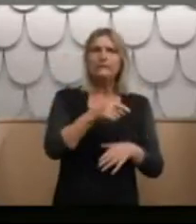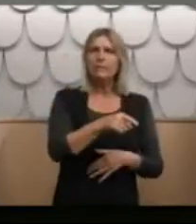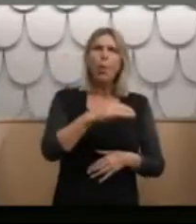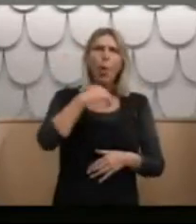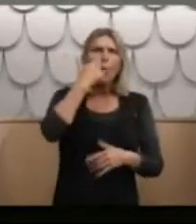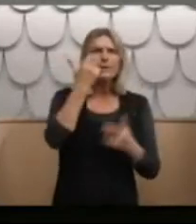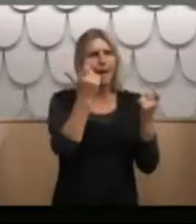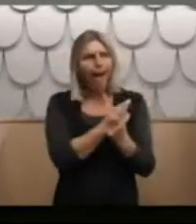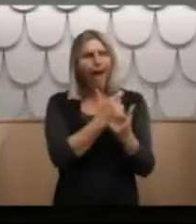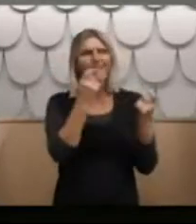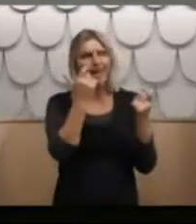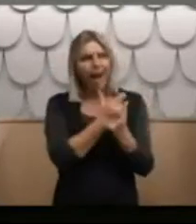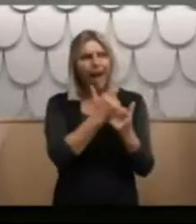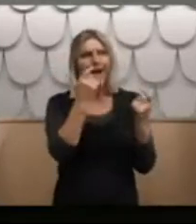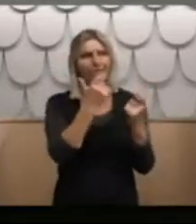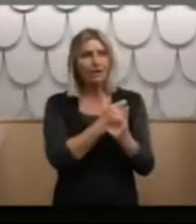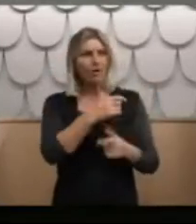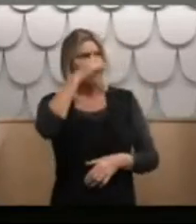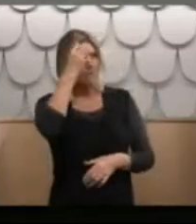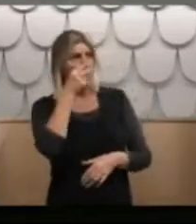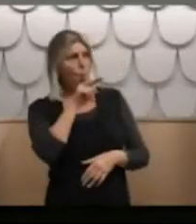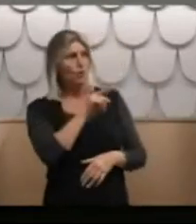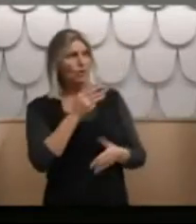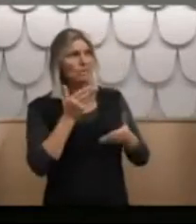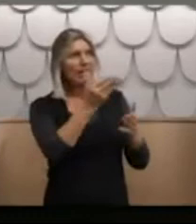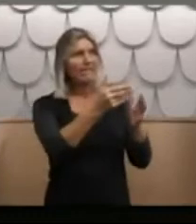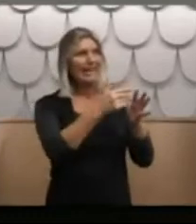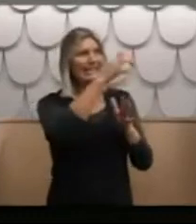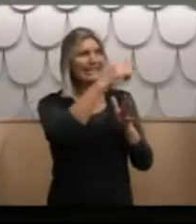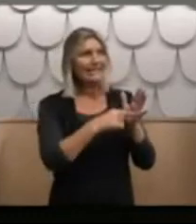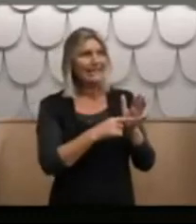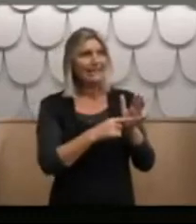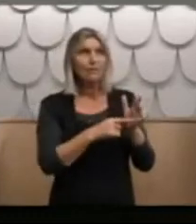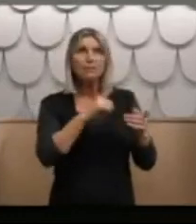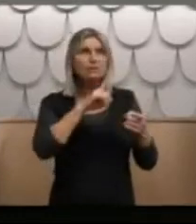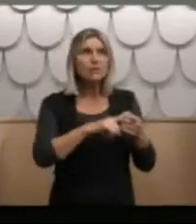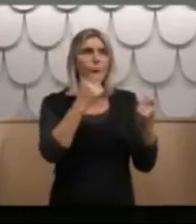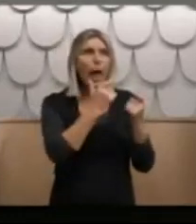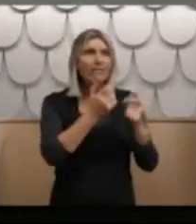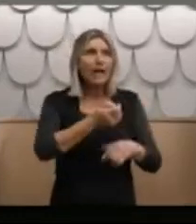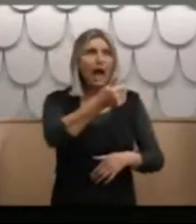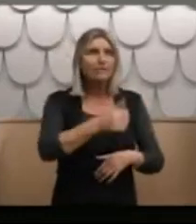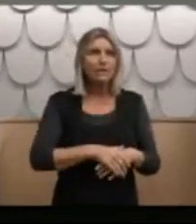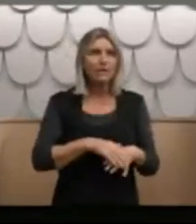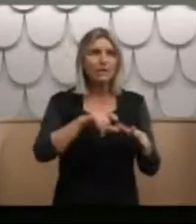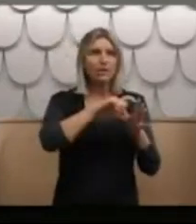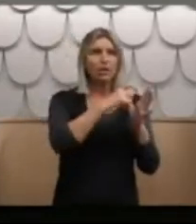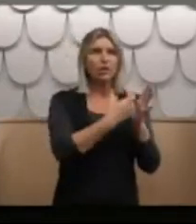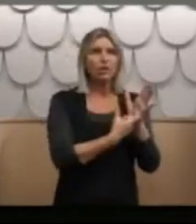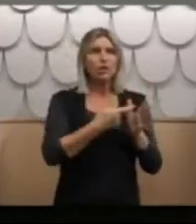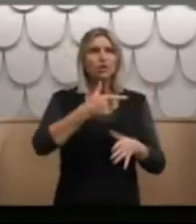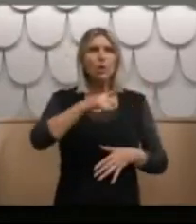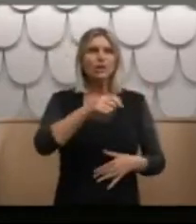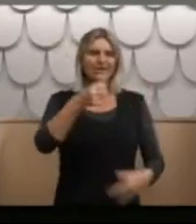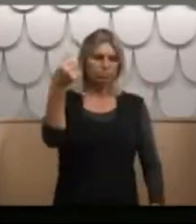the time. I remember watching him get ECT and he was laughing even after it. Then Dr Leach pushed the button and knocked him out